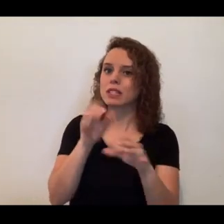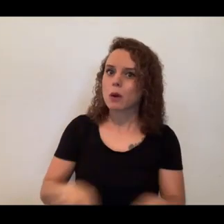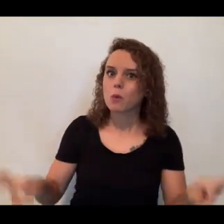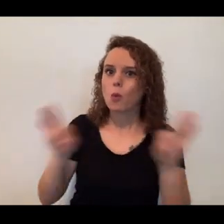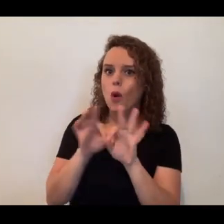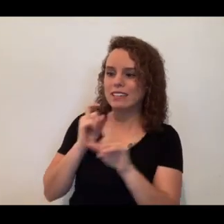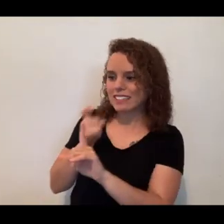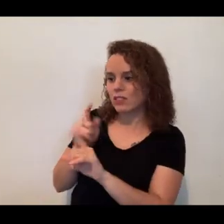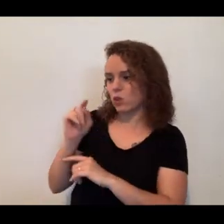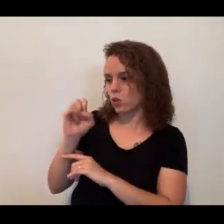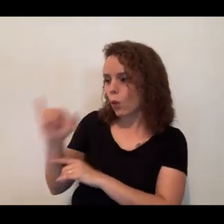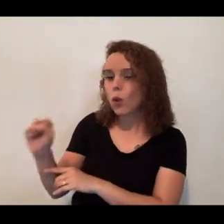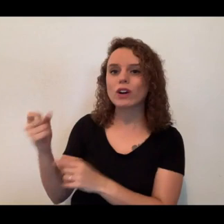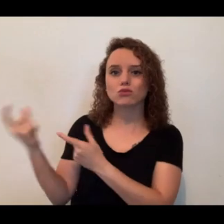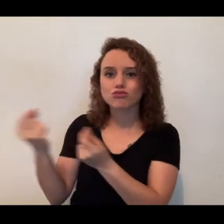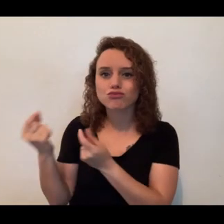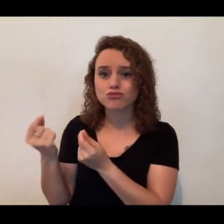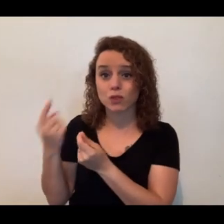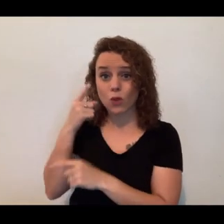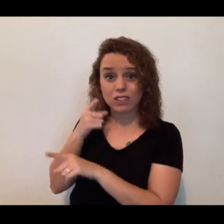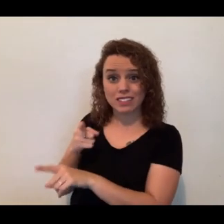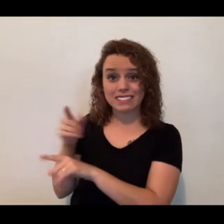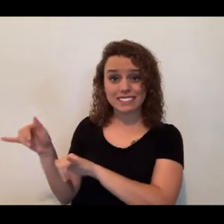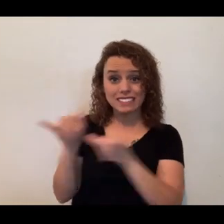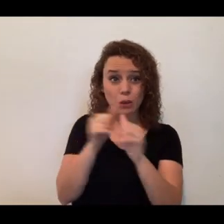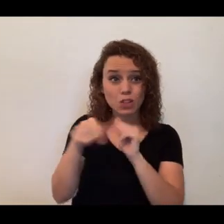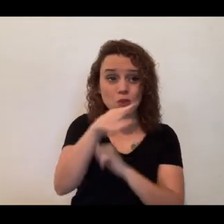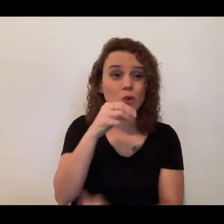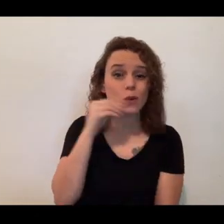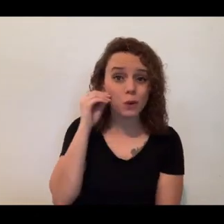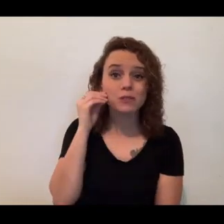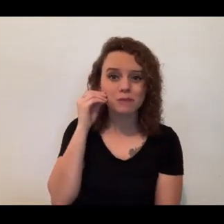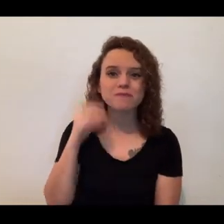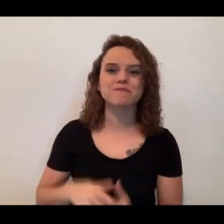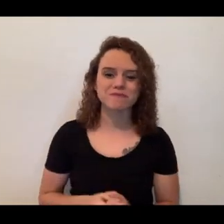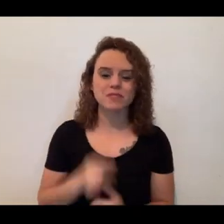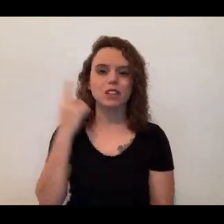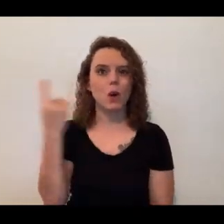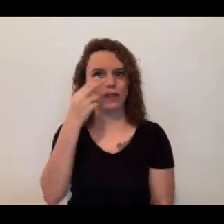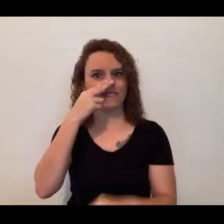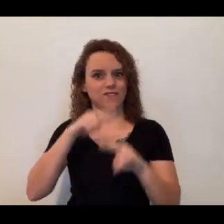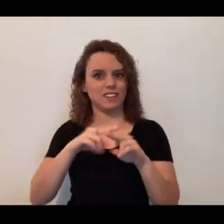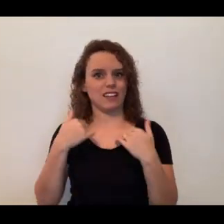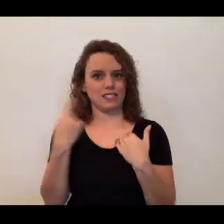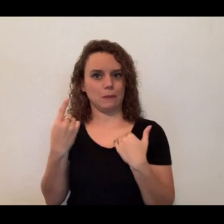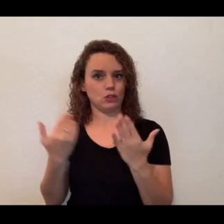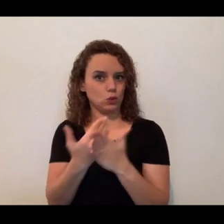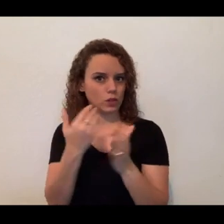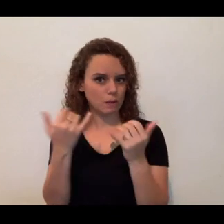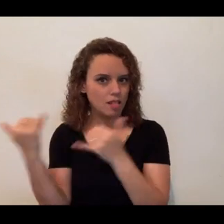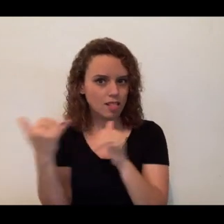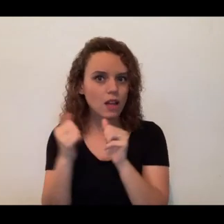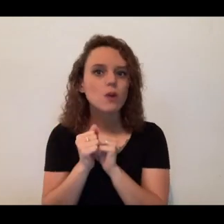here at the Cincinnati Zoo as it is for you guys all at home. It's always fun to have something new to play with or something